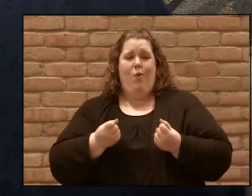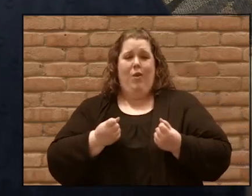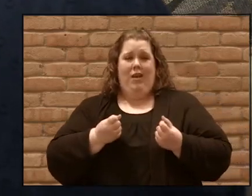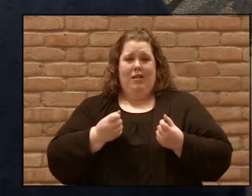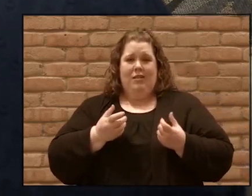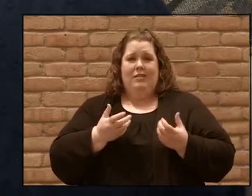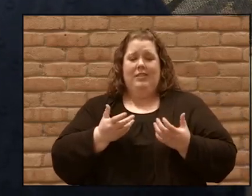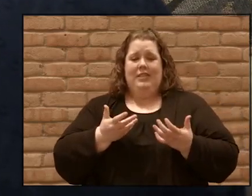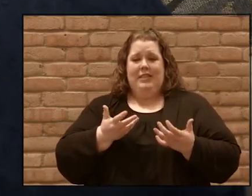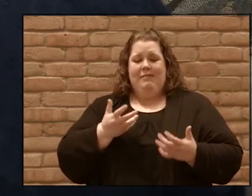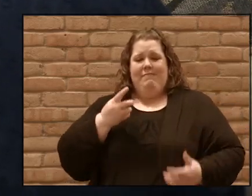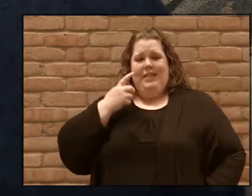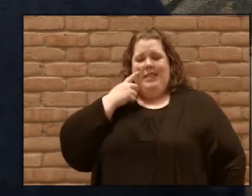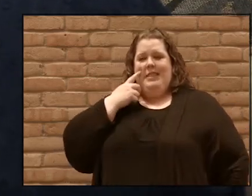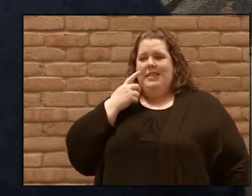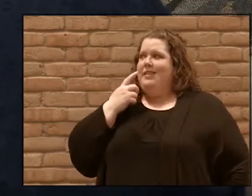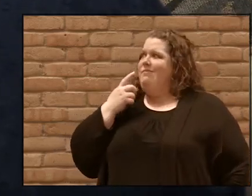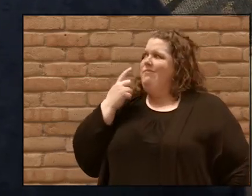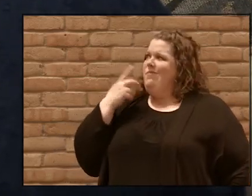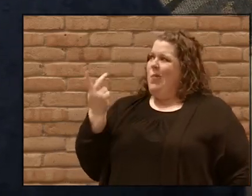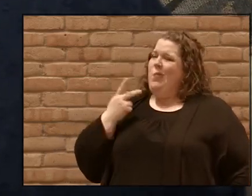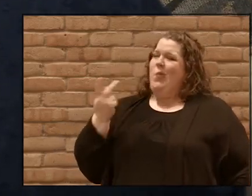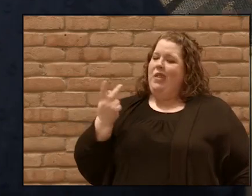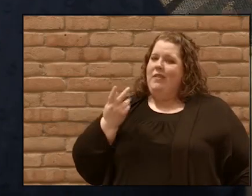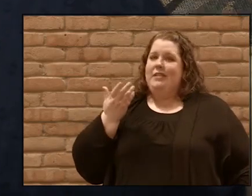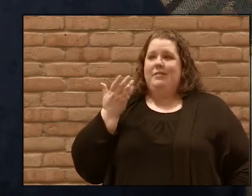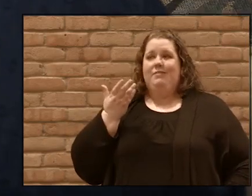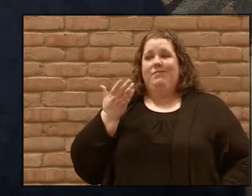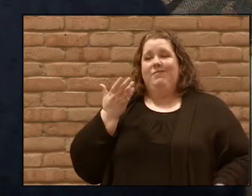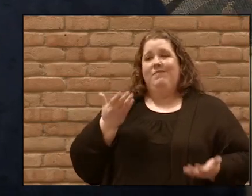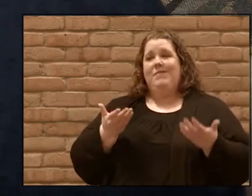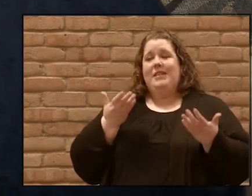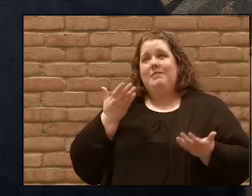and I think for both of us probably to the point where